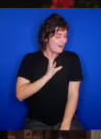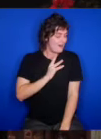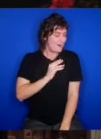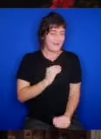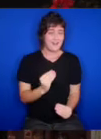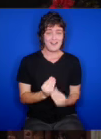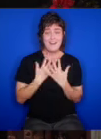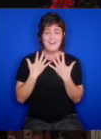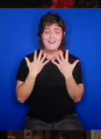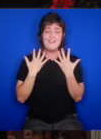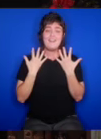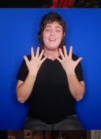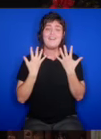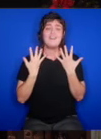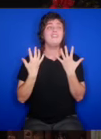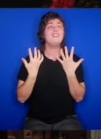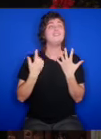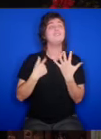stays bright.